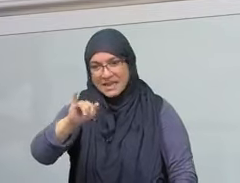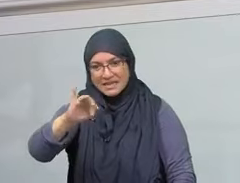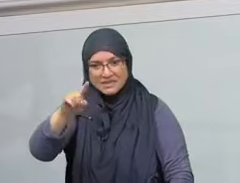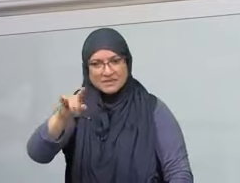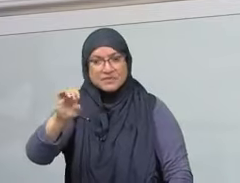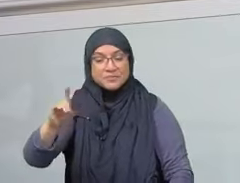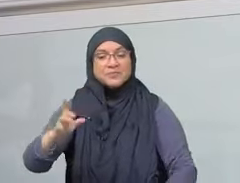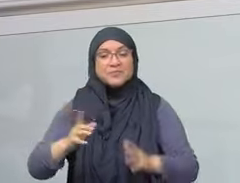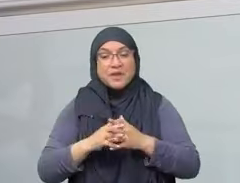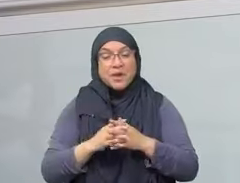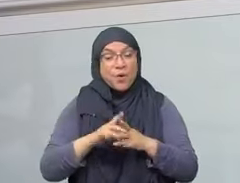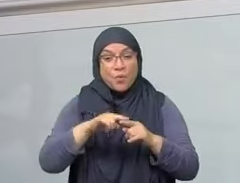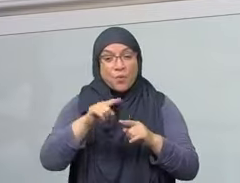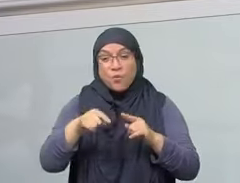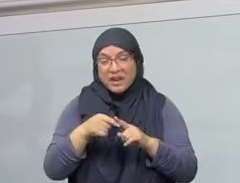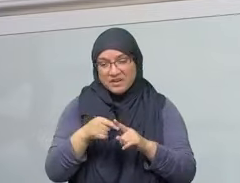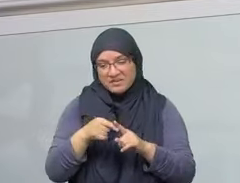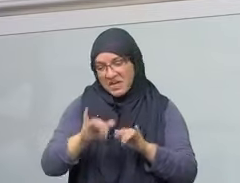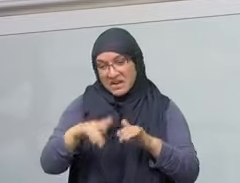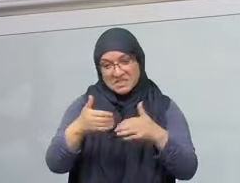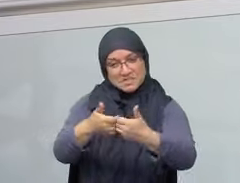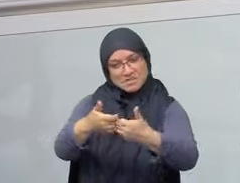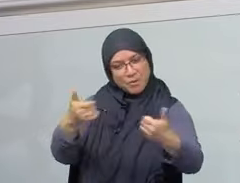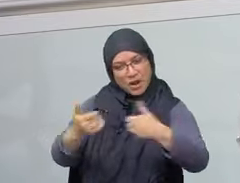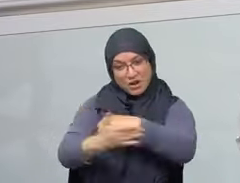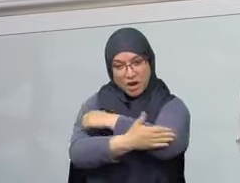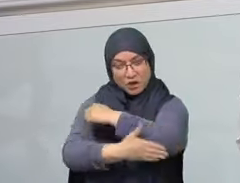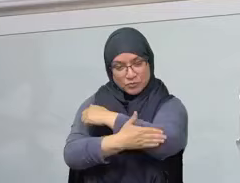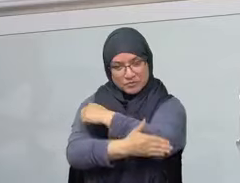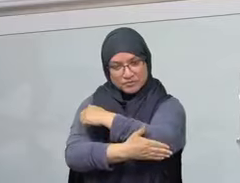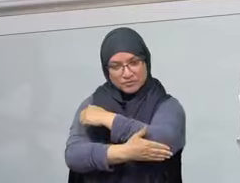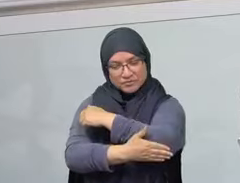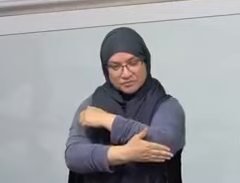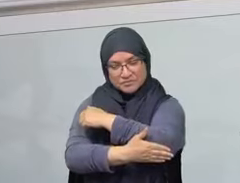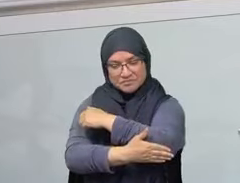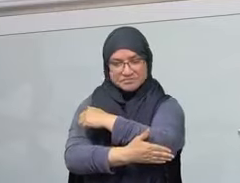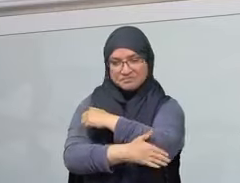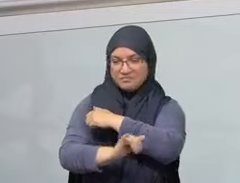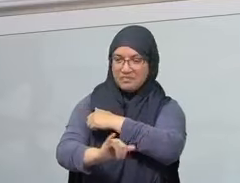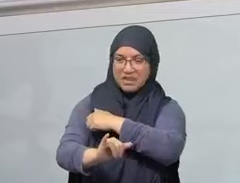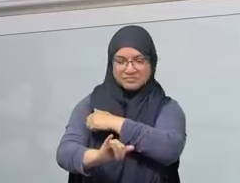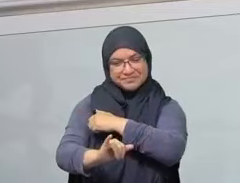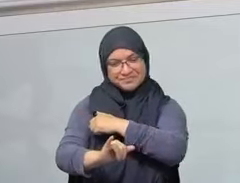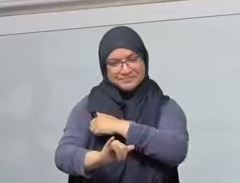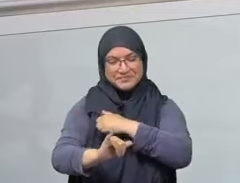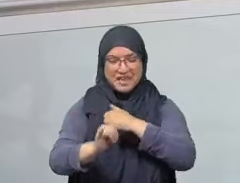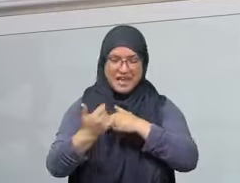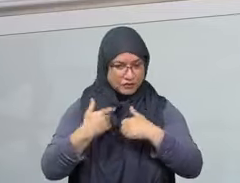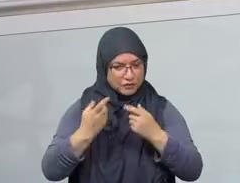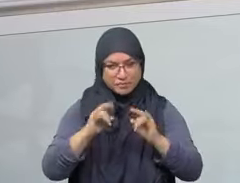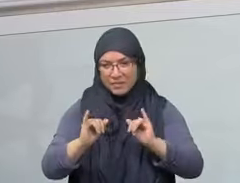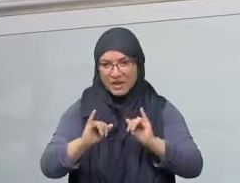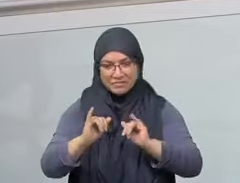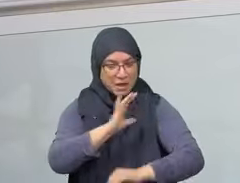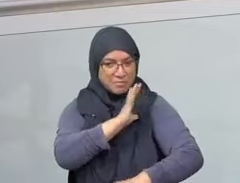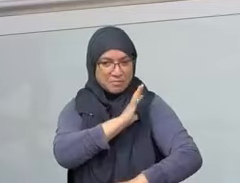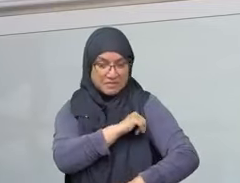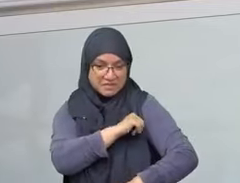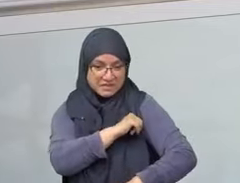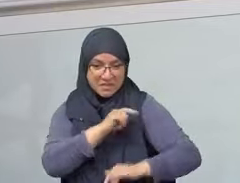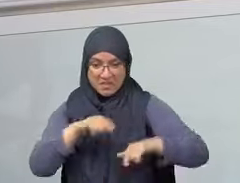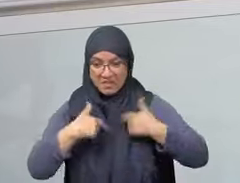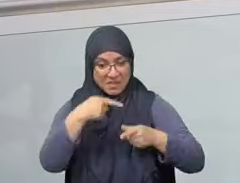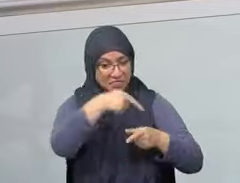unfortunately, are willing to pay. abandon the Palestinians and get political mobility. That's not what I'm here for.